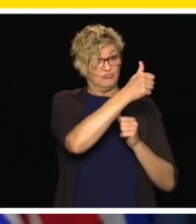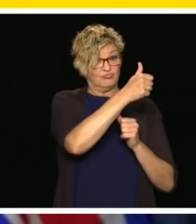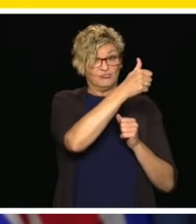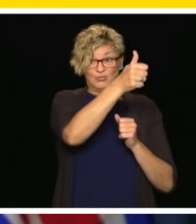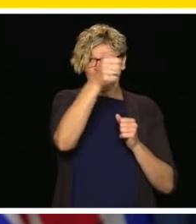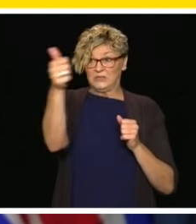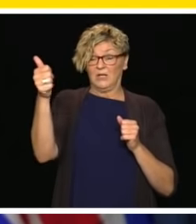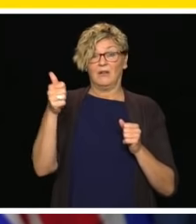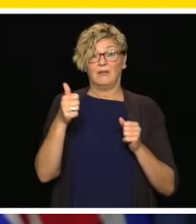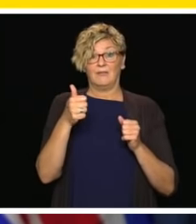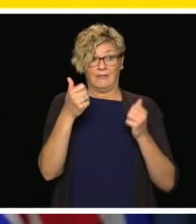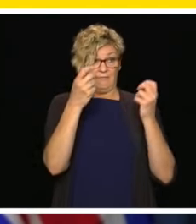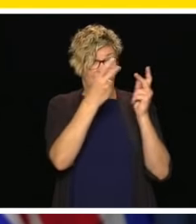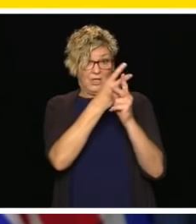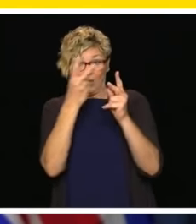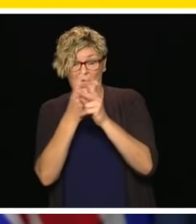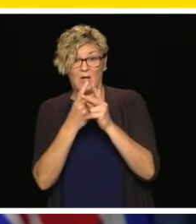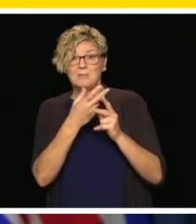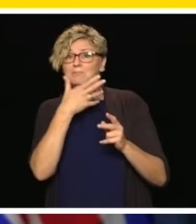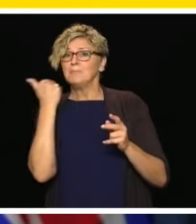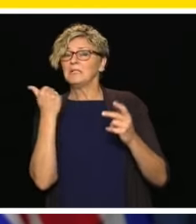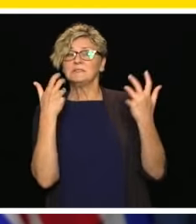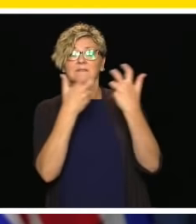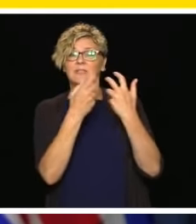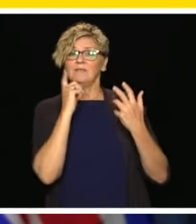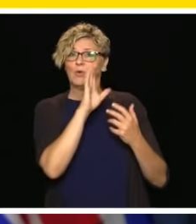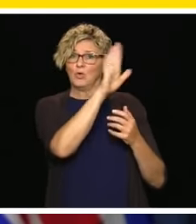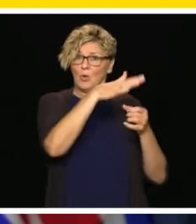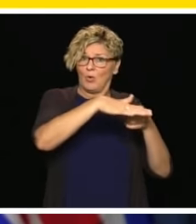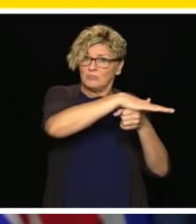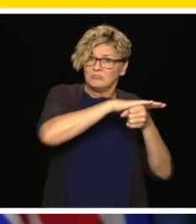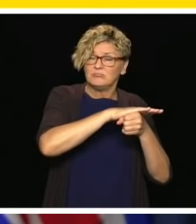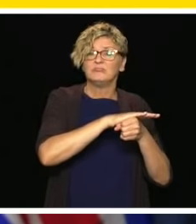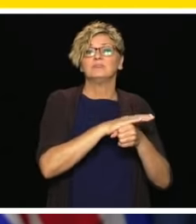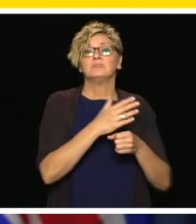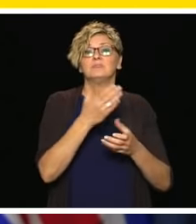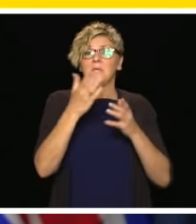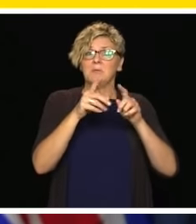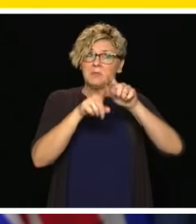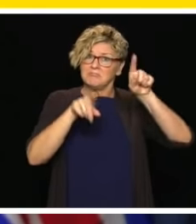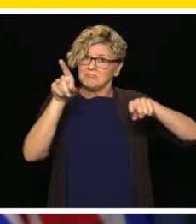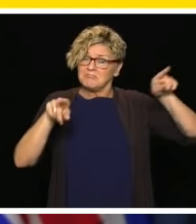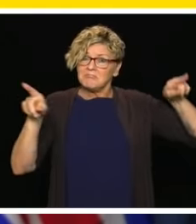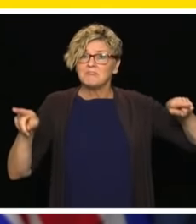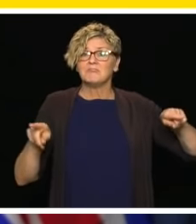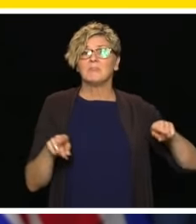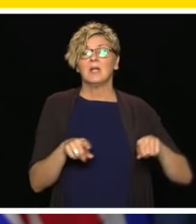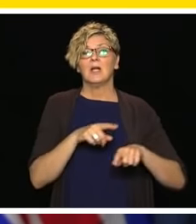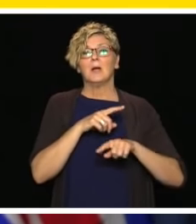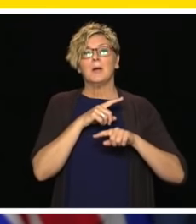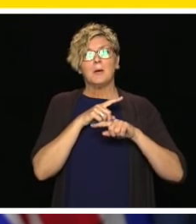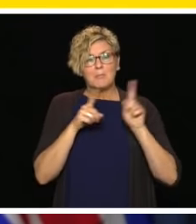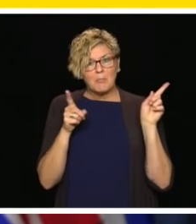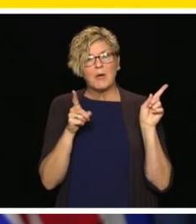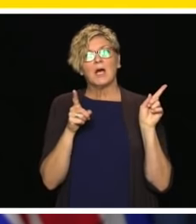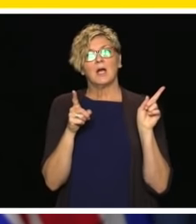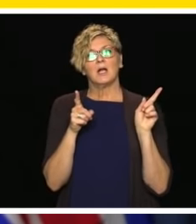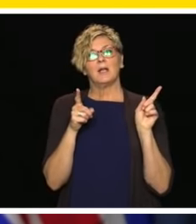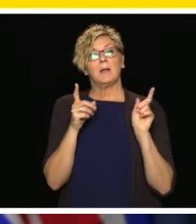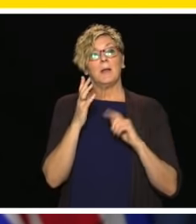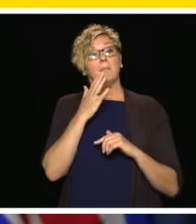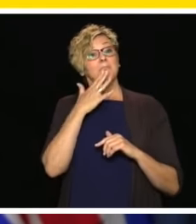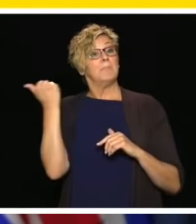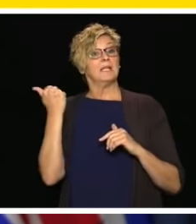We don't have a one-size-fits- all education system in normal times, but I think we have an agreement that we need some